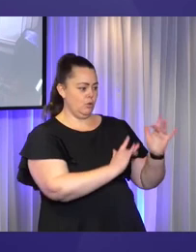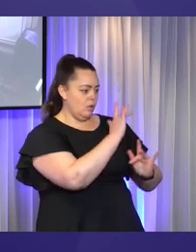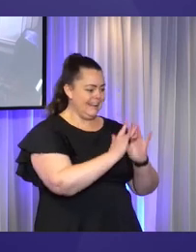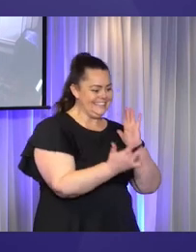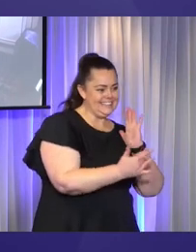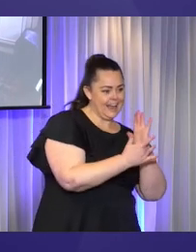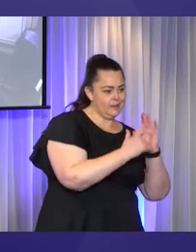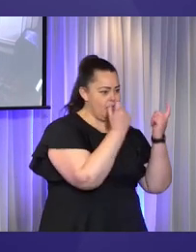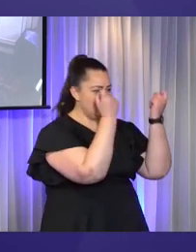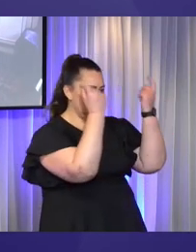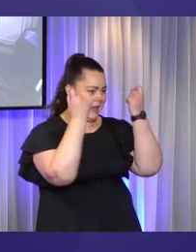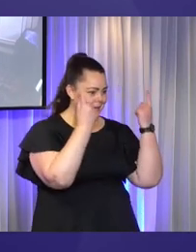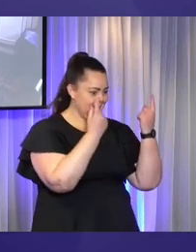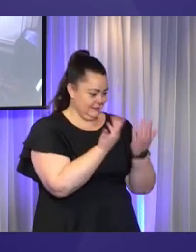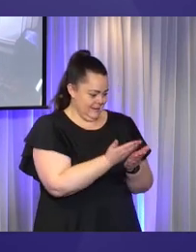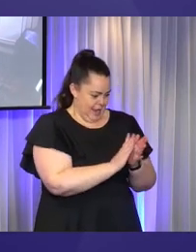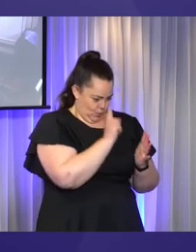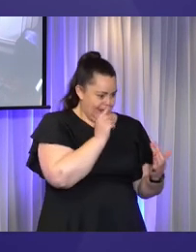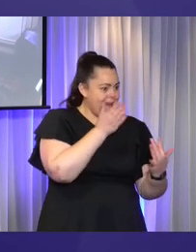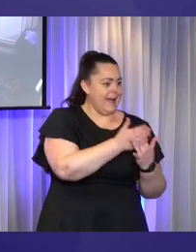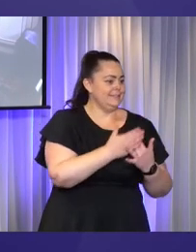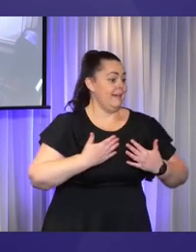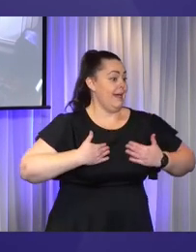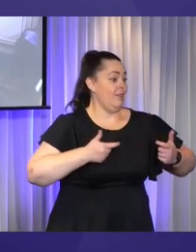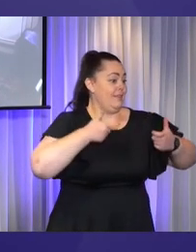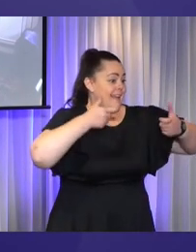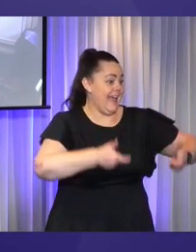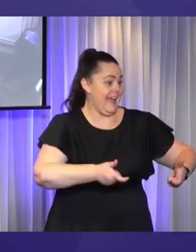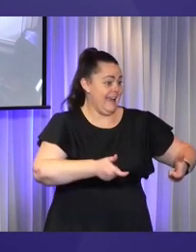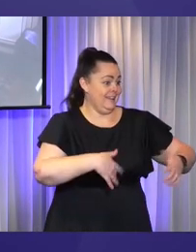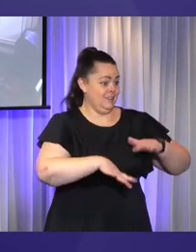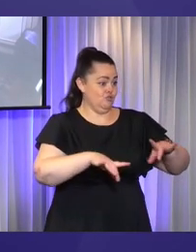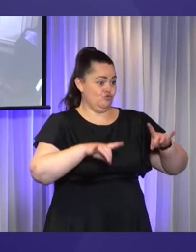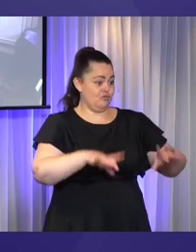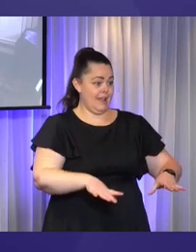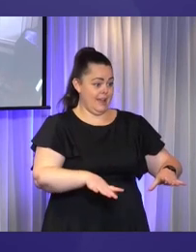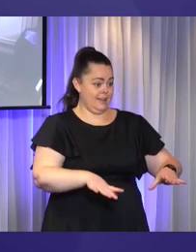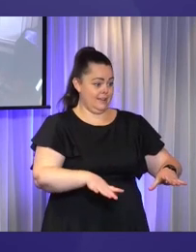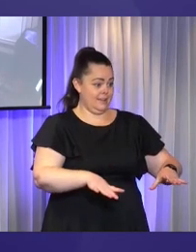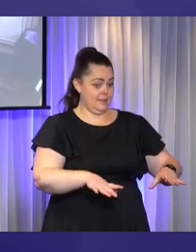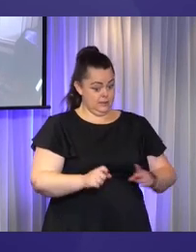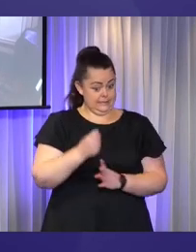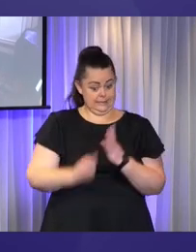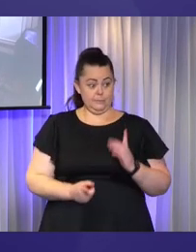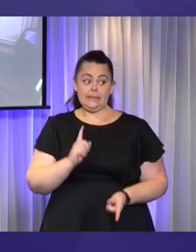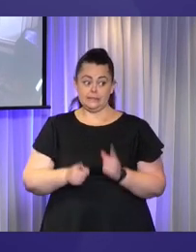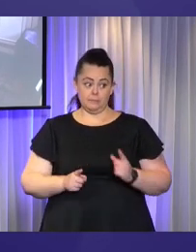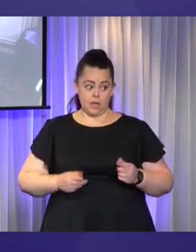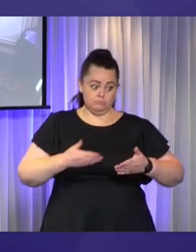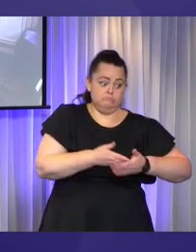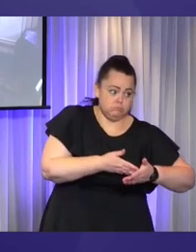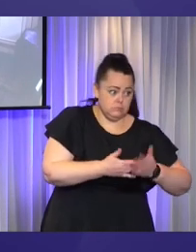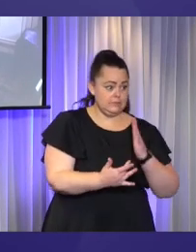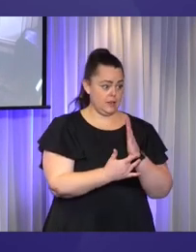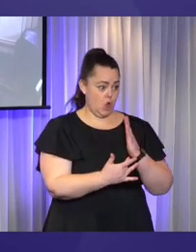understanding and appreciation of how disability intersects with different circumstances. We do have a question from the audience,